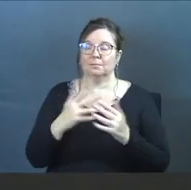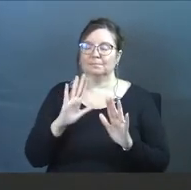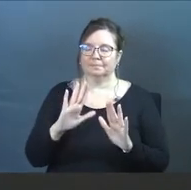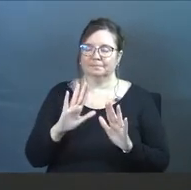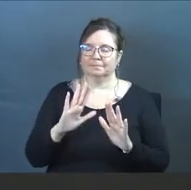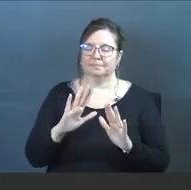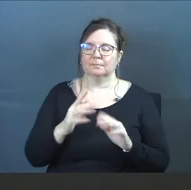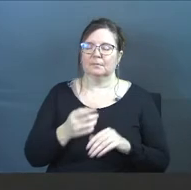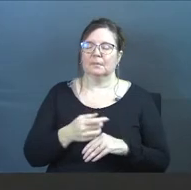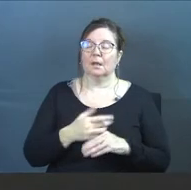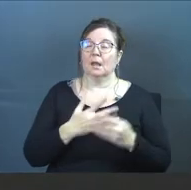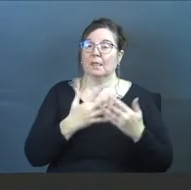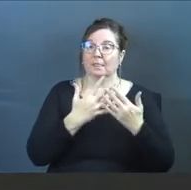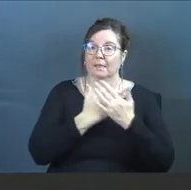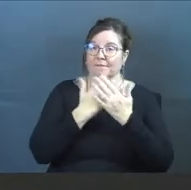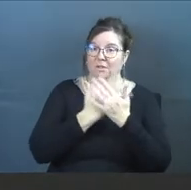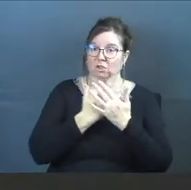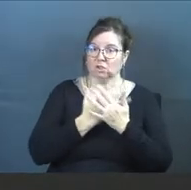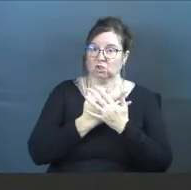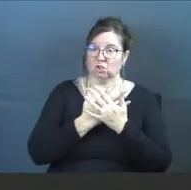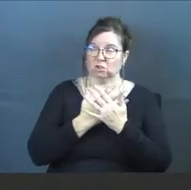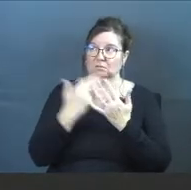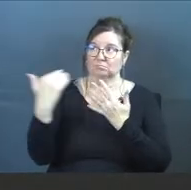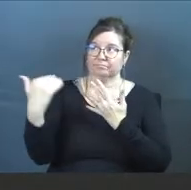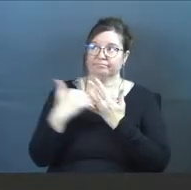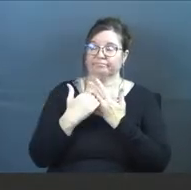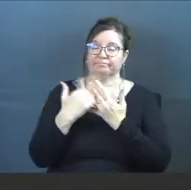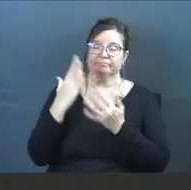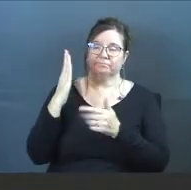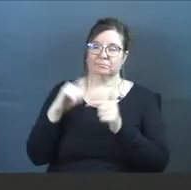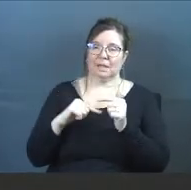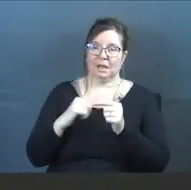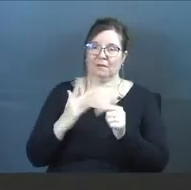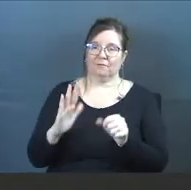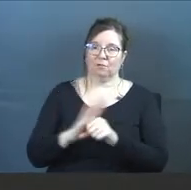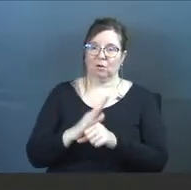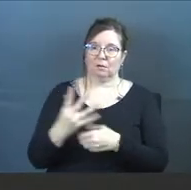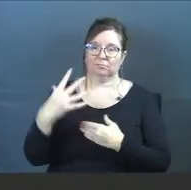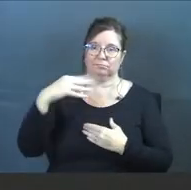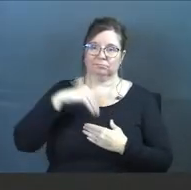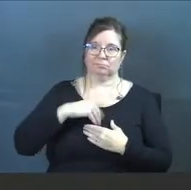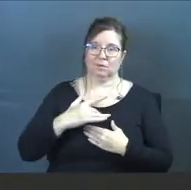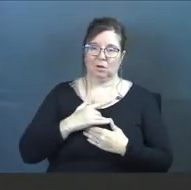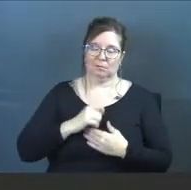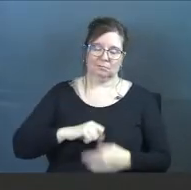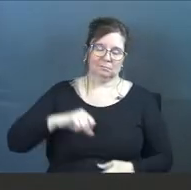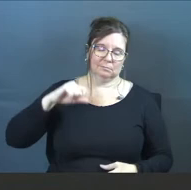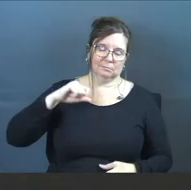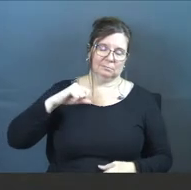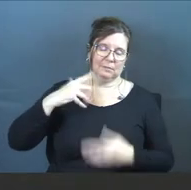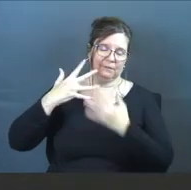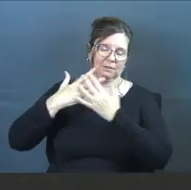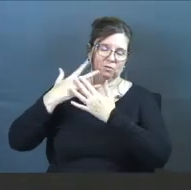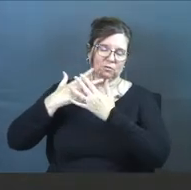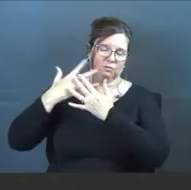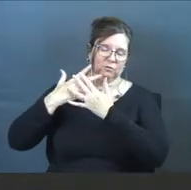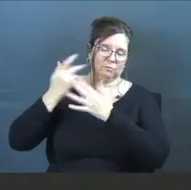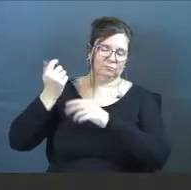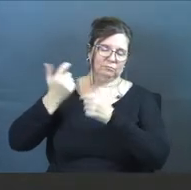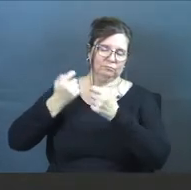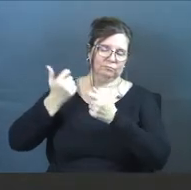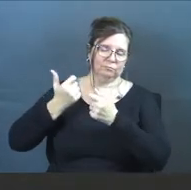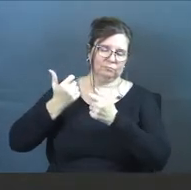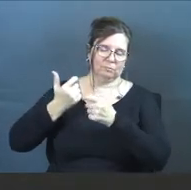remove the filters that have stopped God from fully having your heart. Remove the filters that have stopped God from